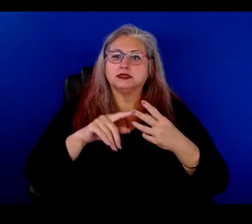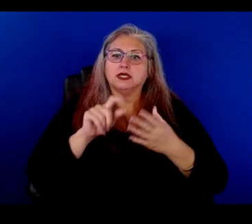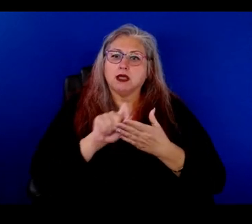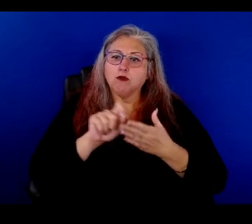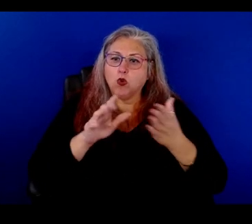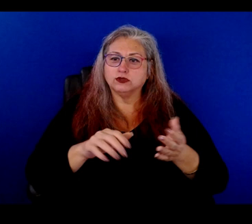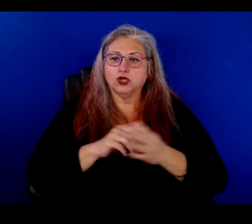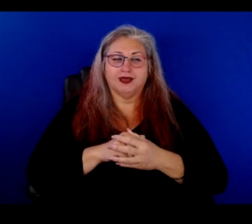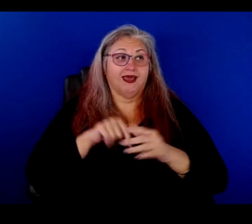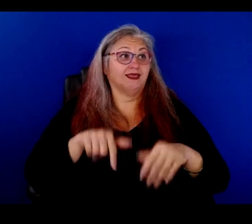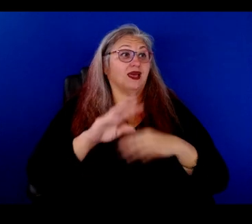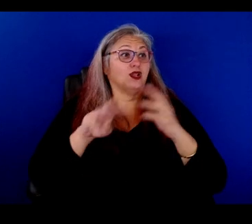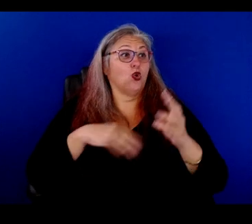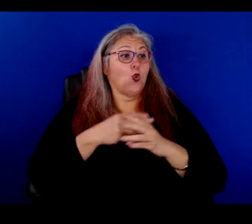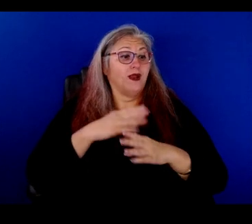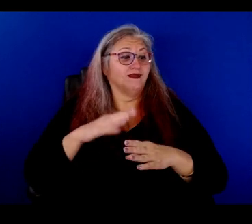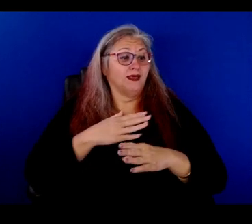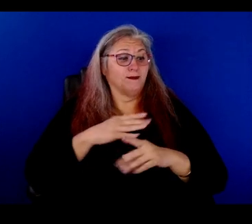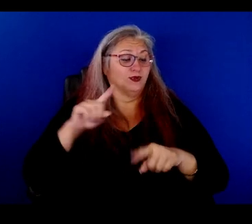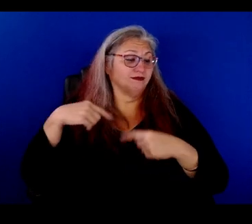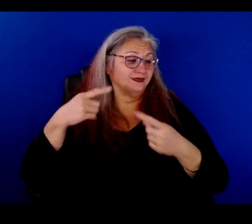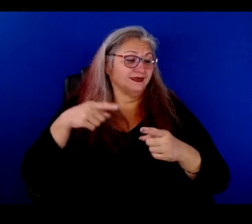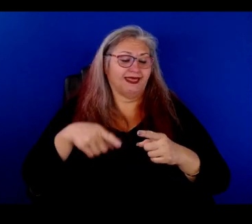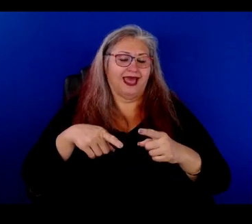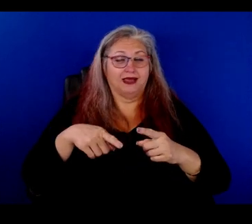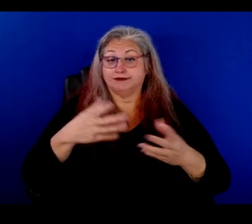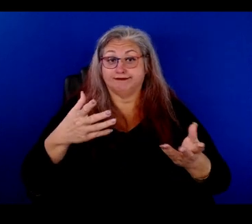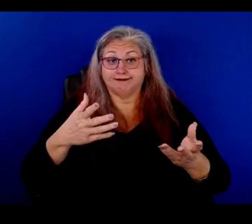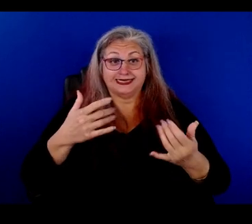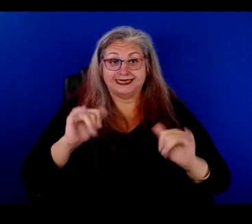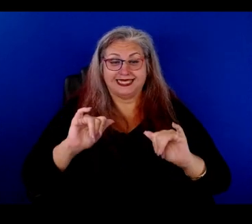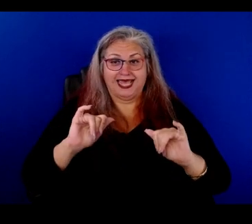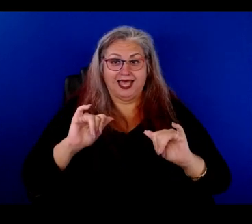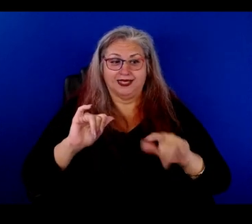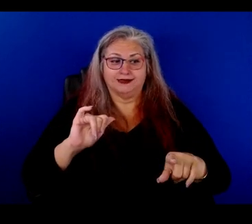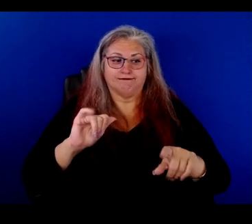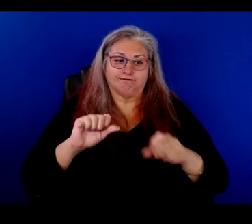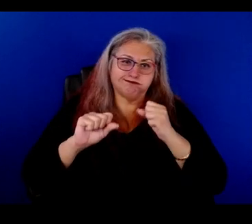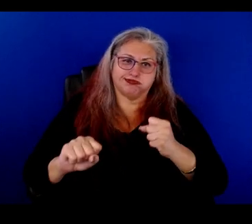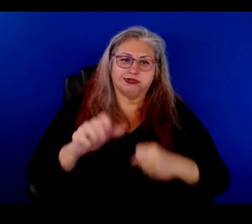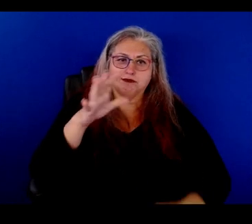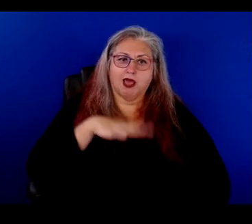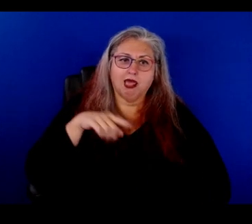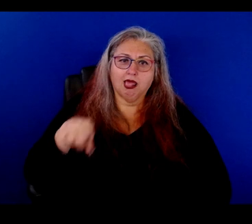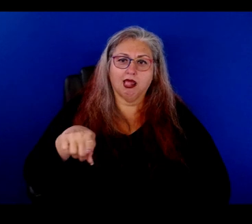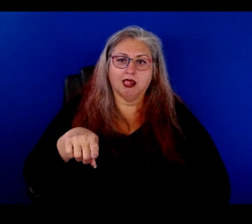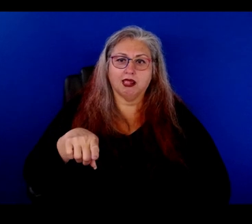in a, in a world that, of music that, that wasn't, you know, still very male. And you etch your way in there